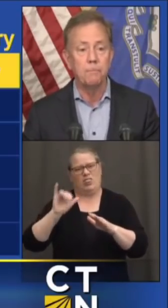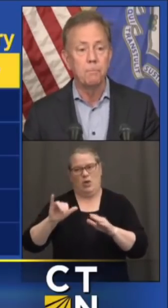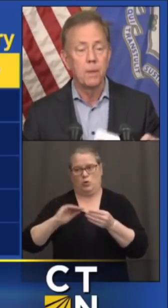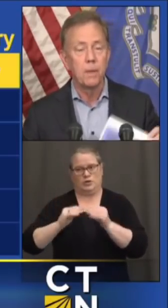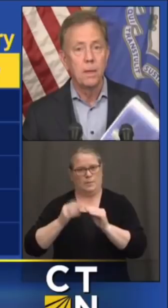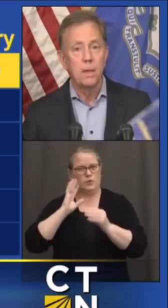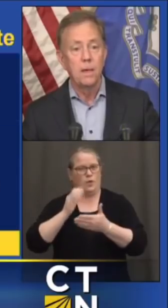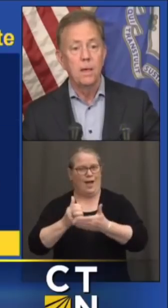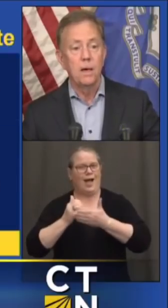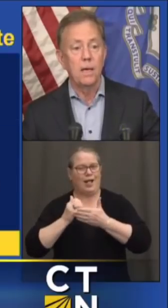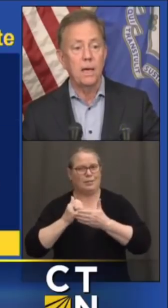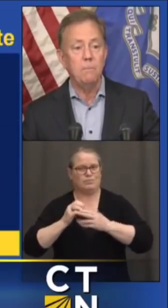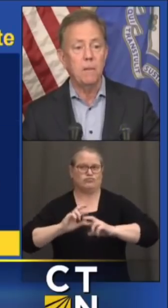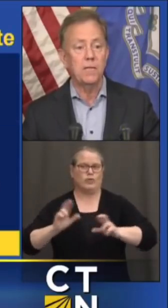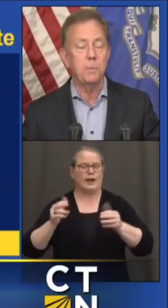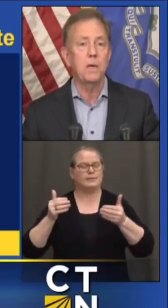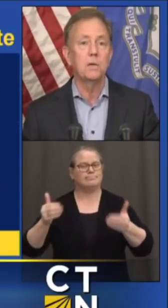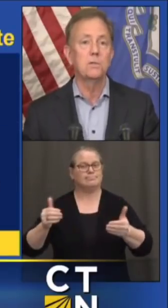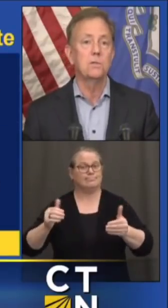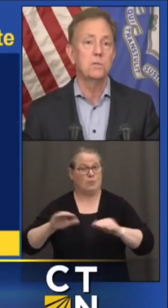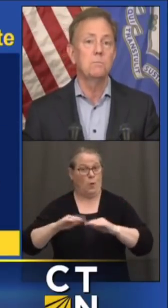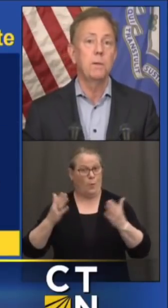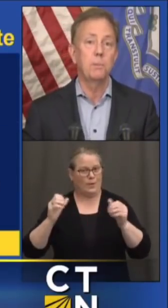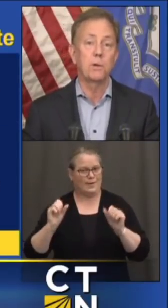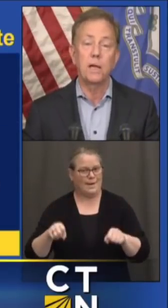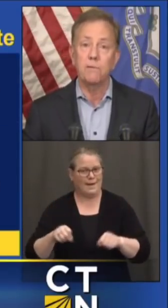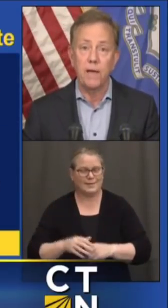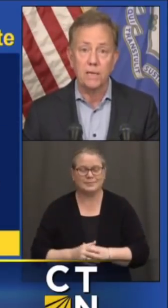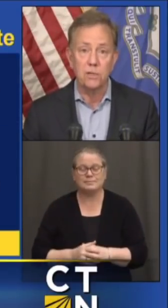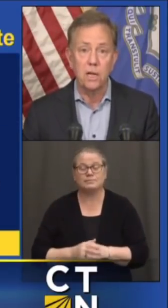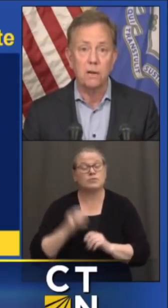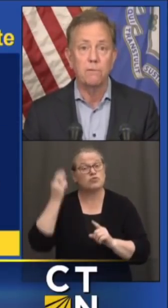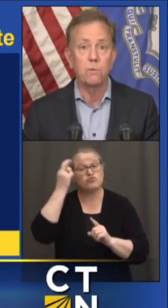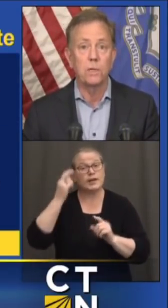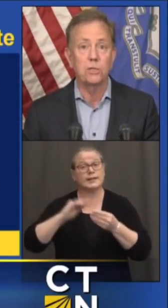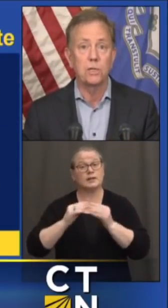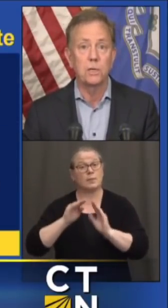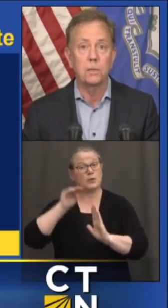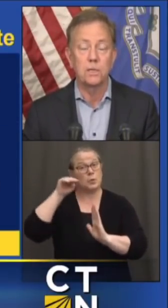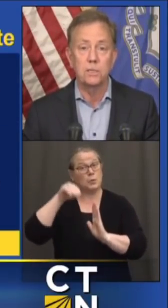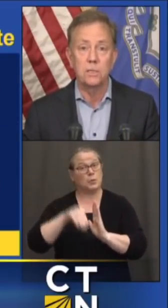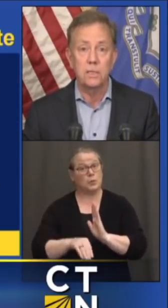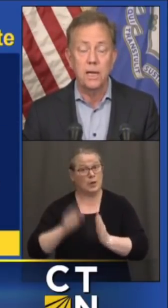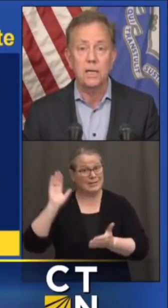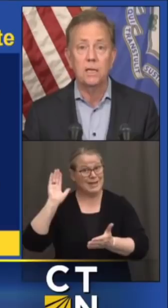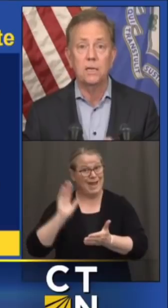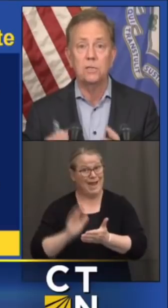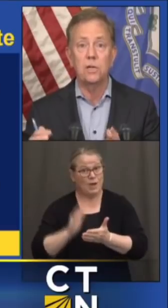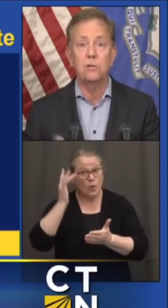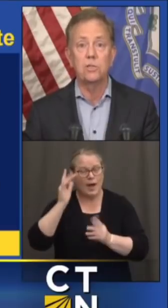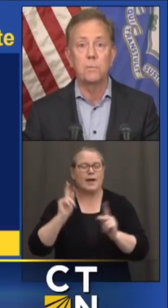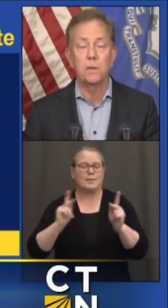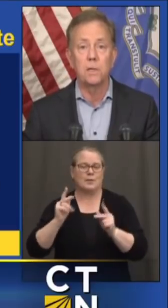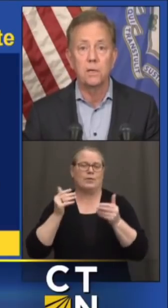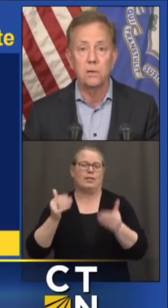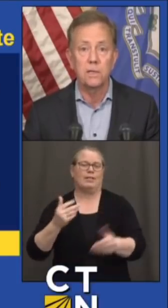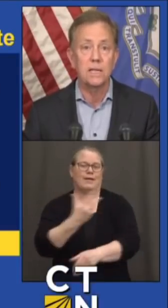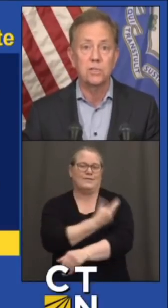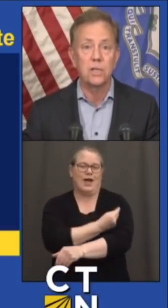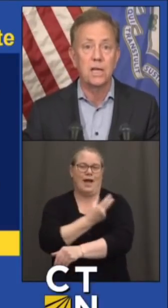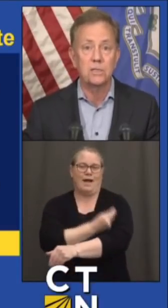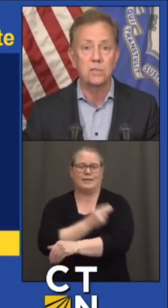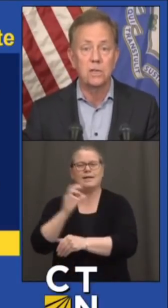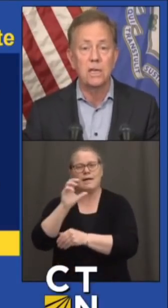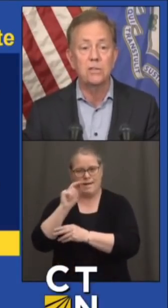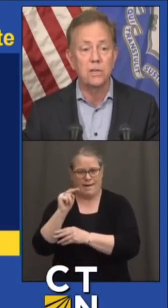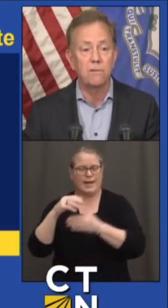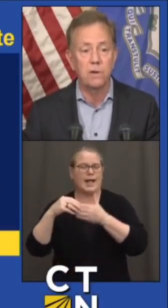the way. Again, that's because people are getting vaccinated, for which Connecticut continues to be a leader. And